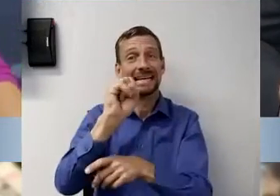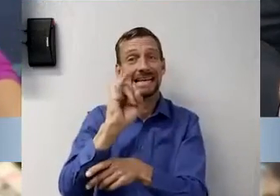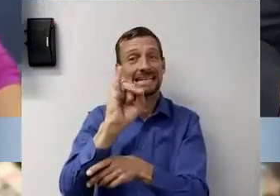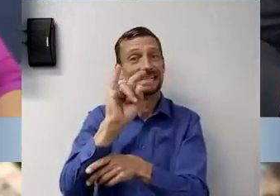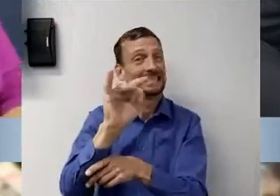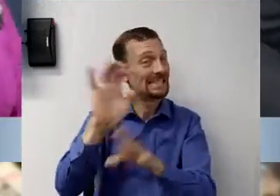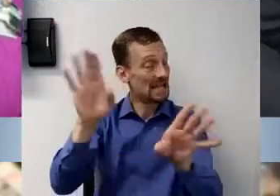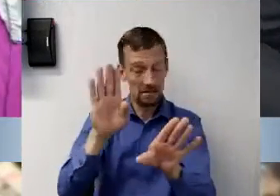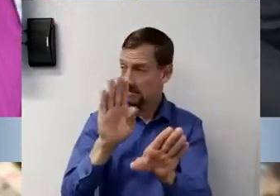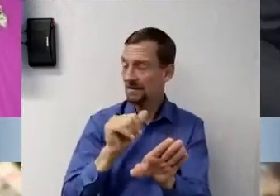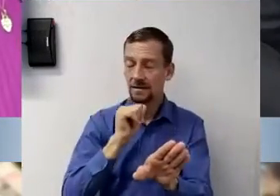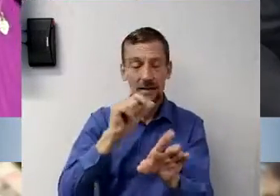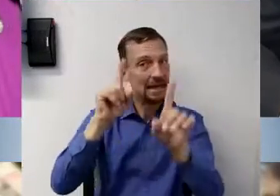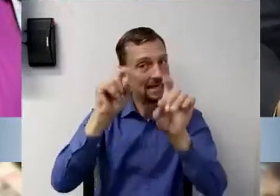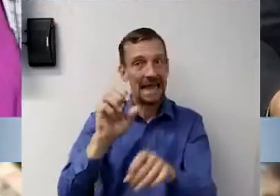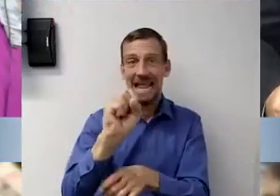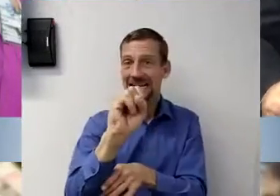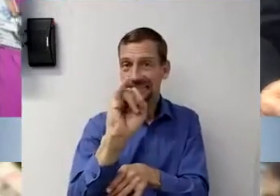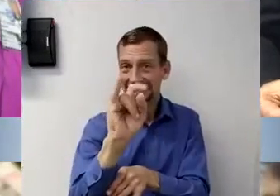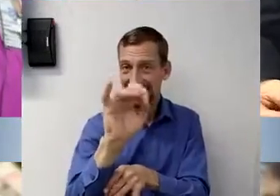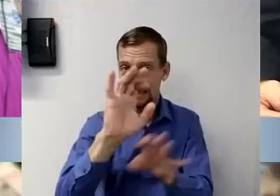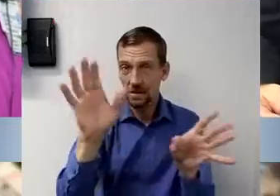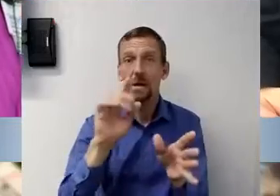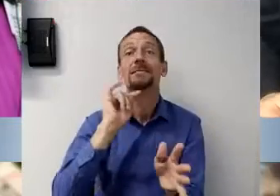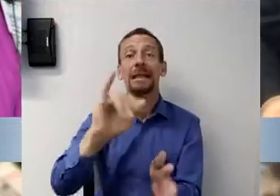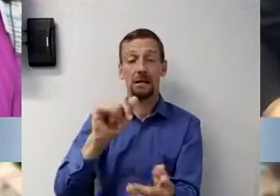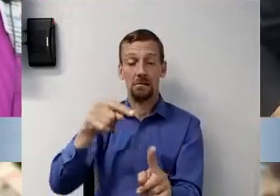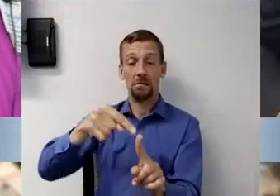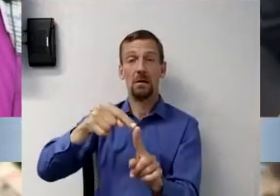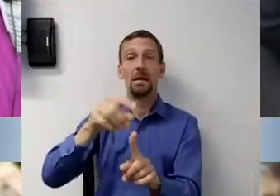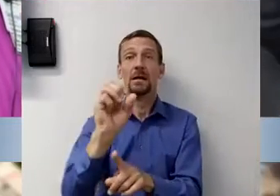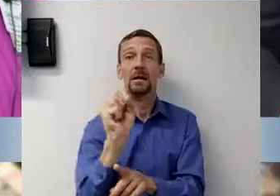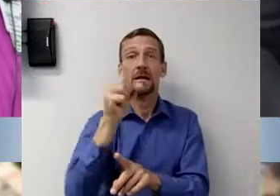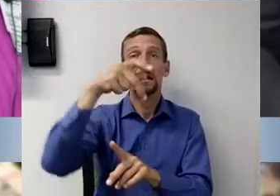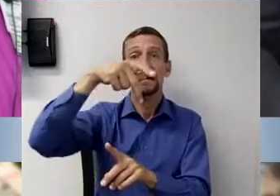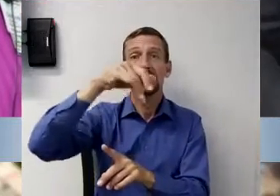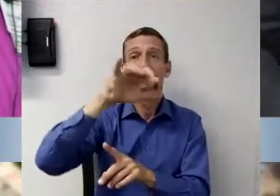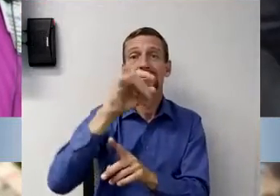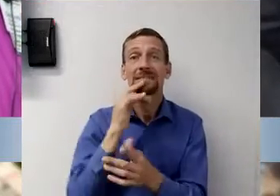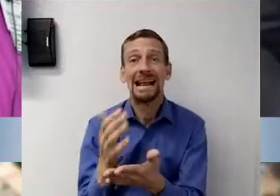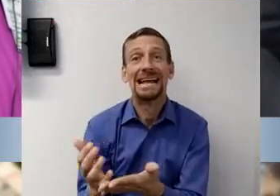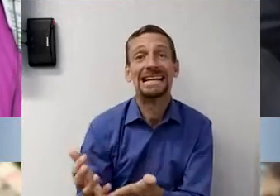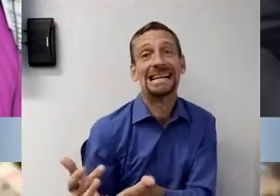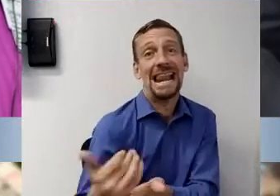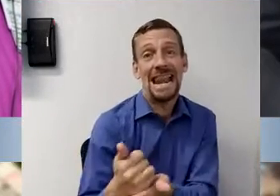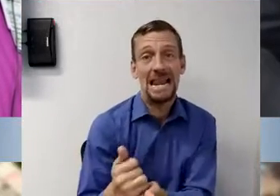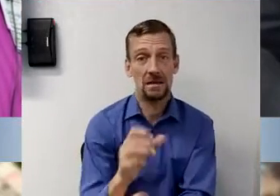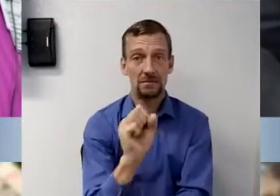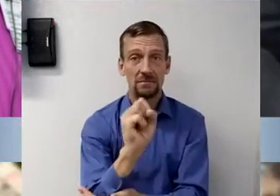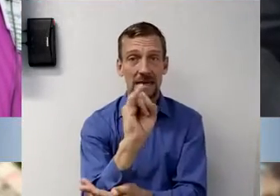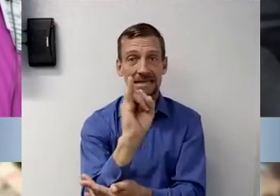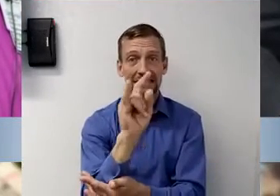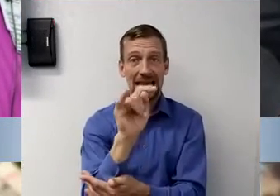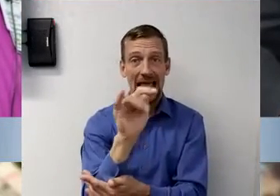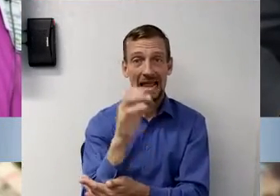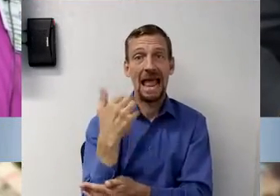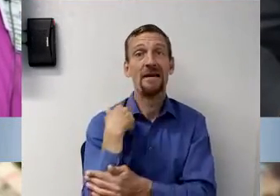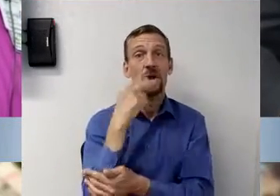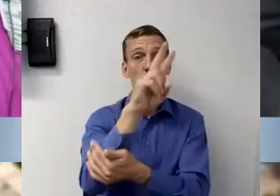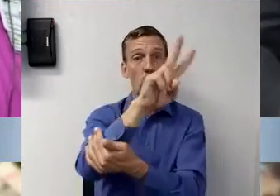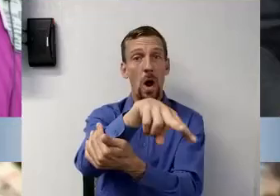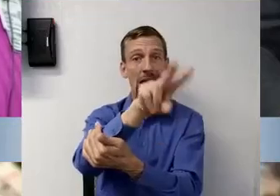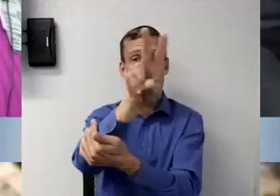collection. It's a specimen collection site. Okay. There are 22 specimen collection sites